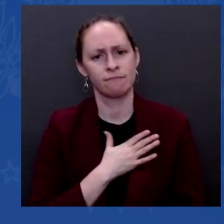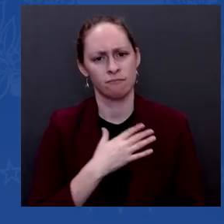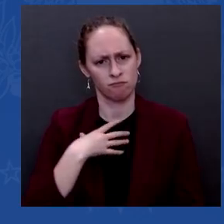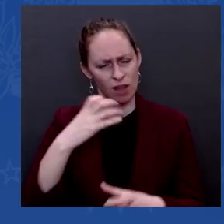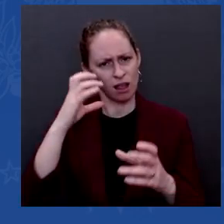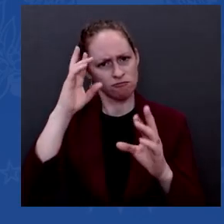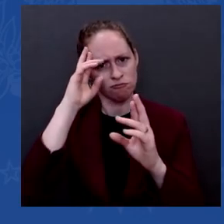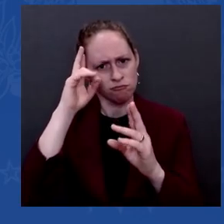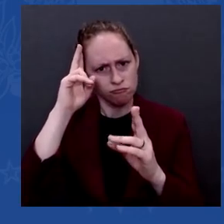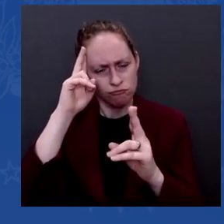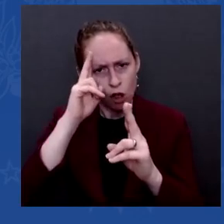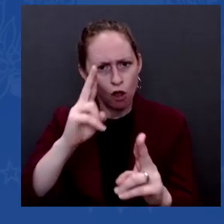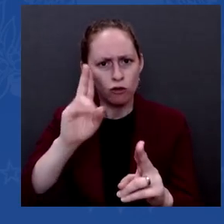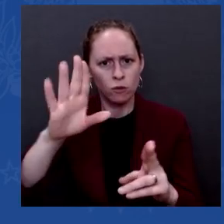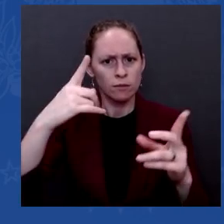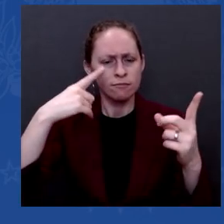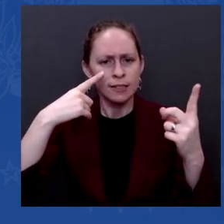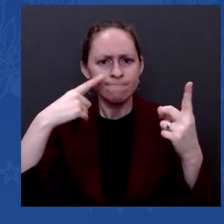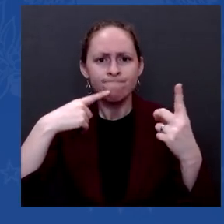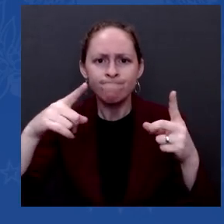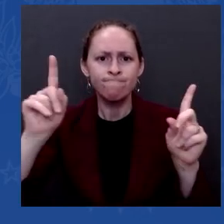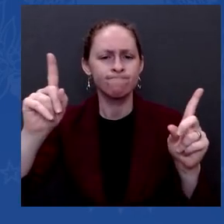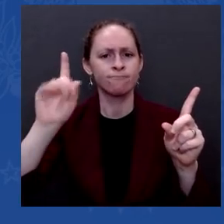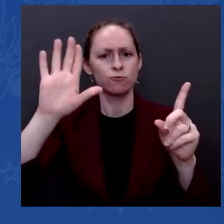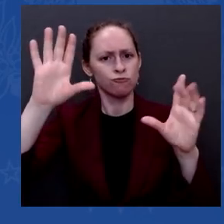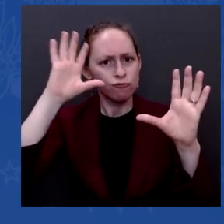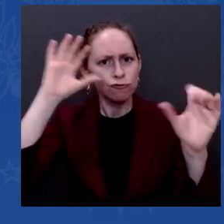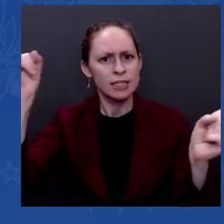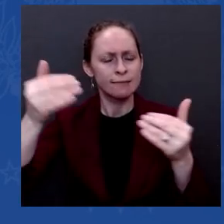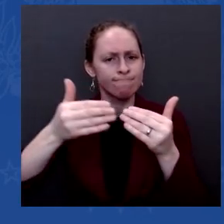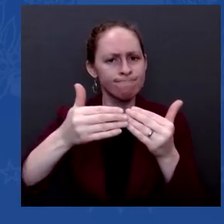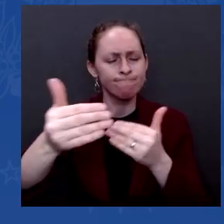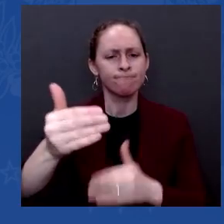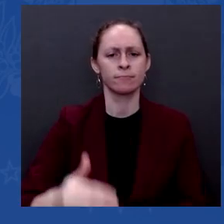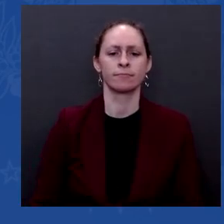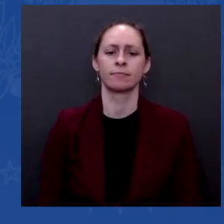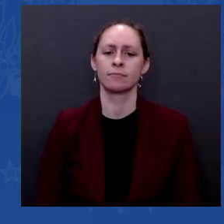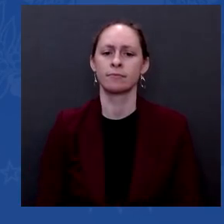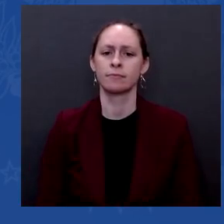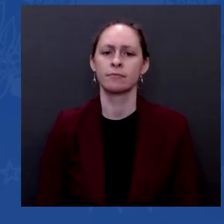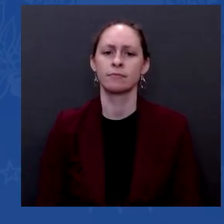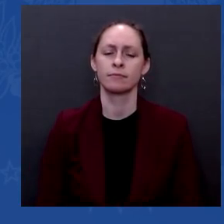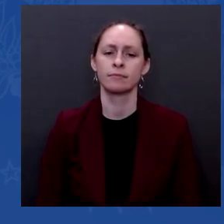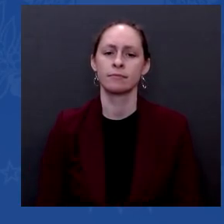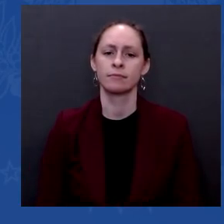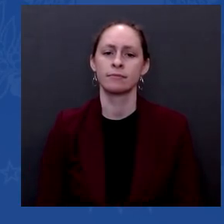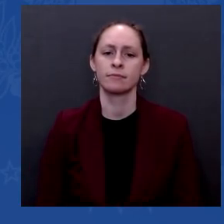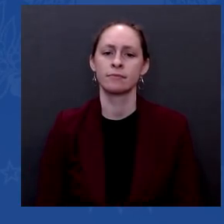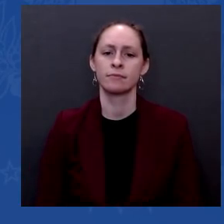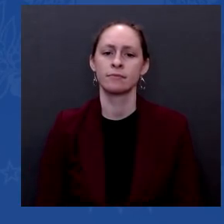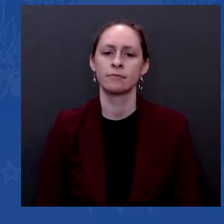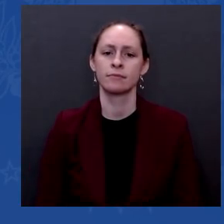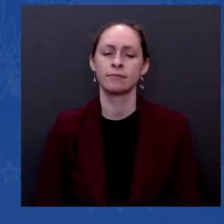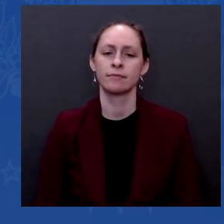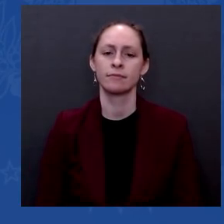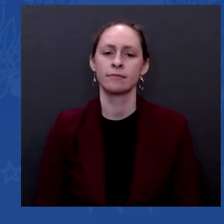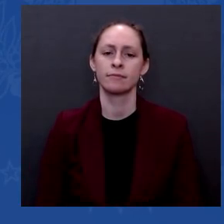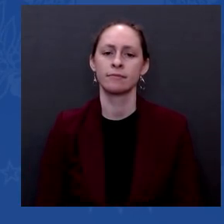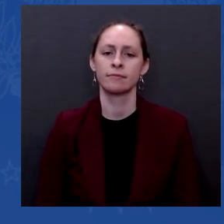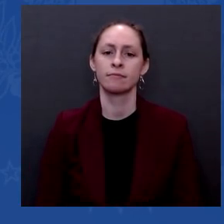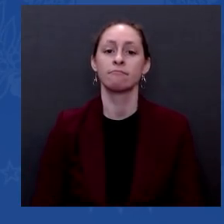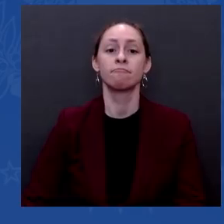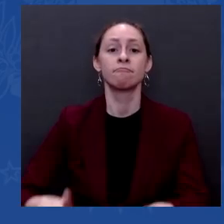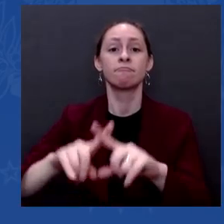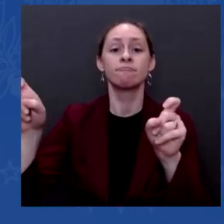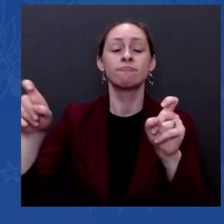released this morning by Politico Morning Consult found 49 percent of registered